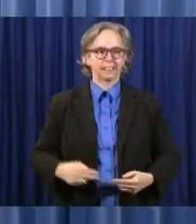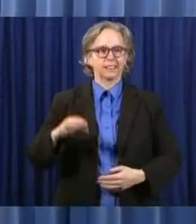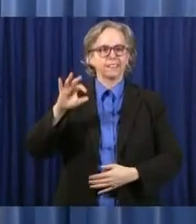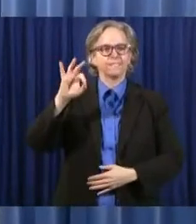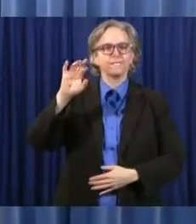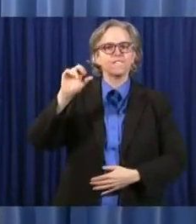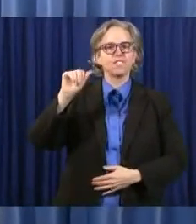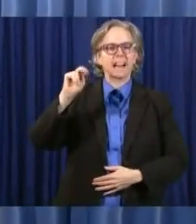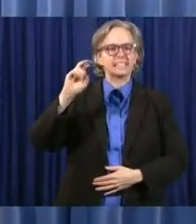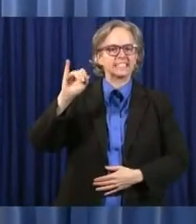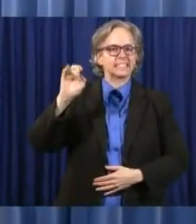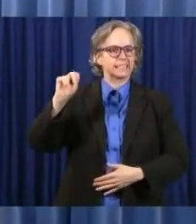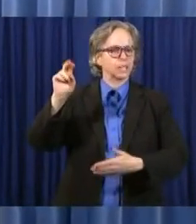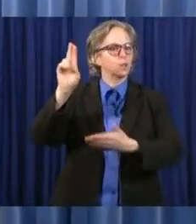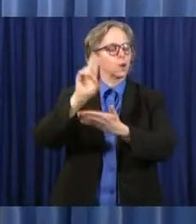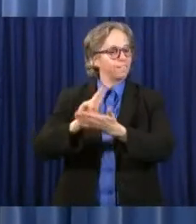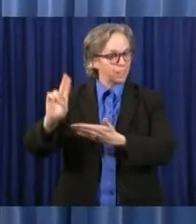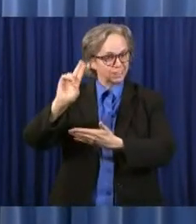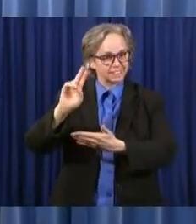Steubenville.